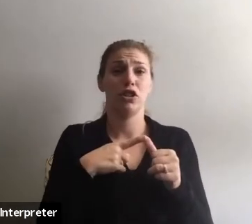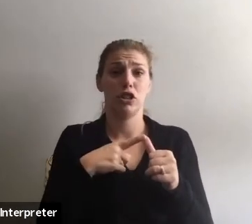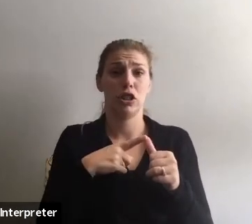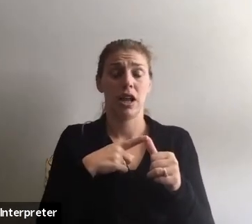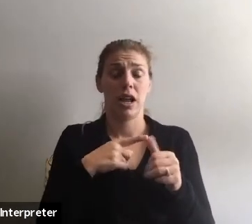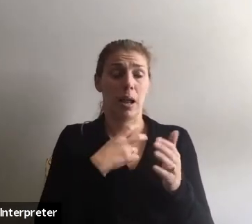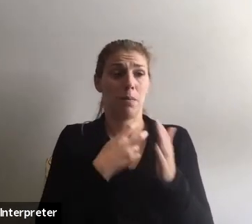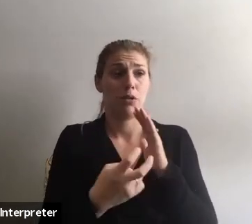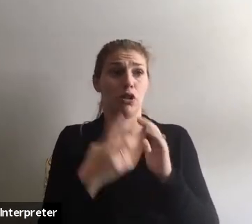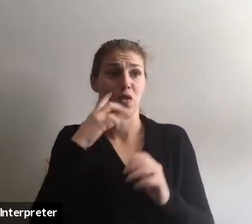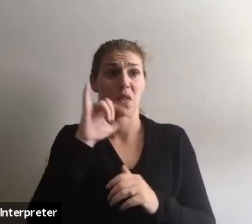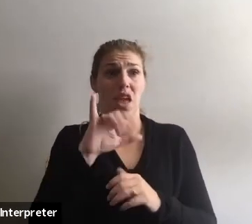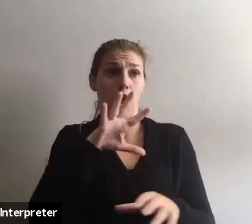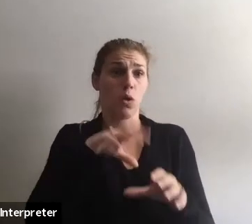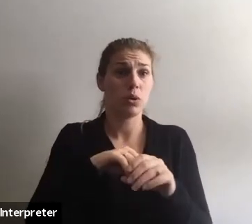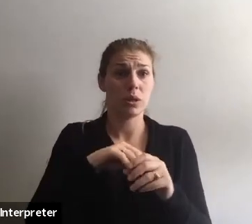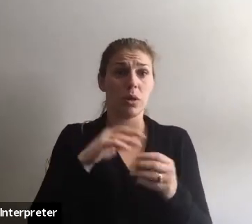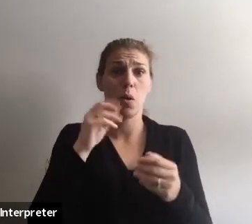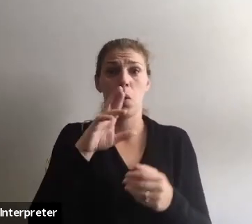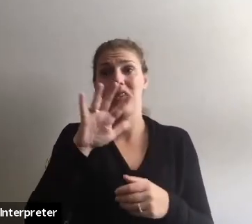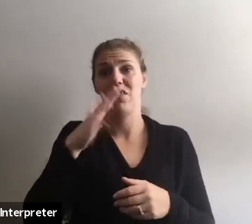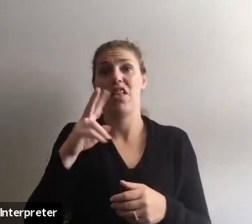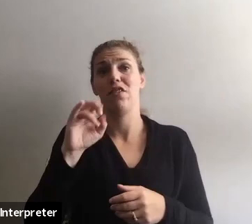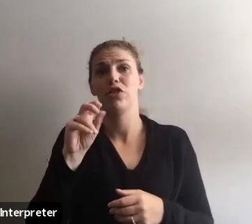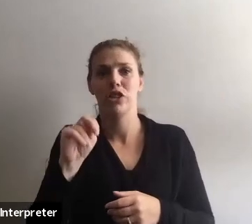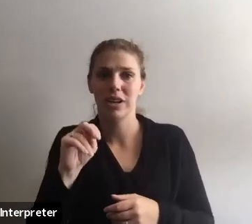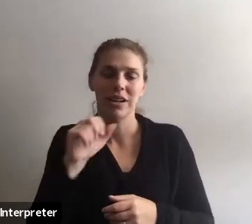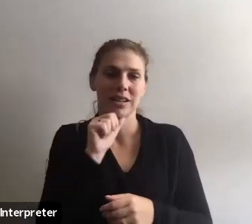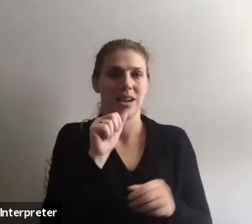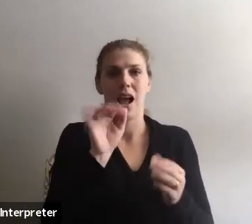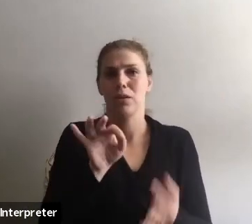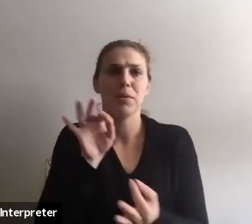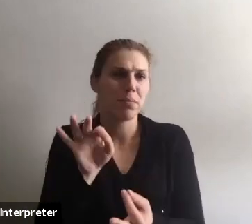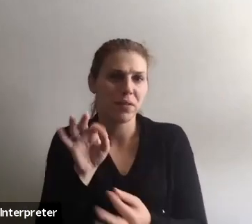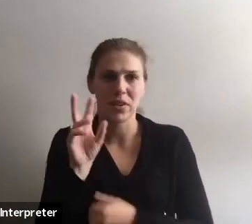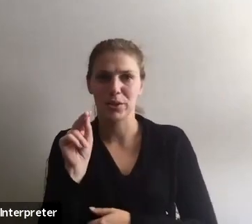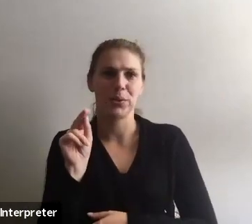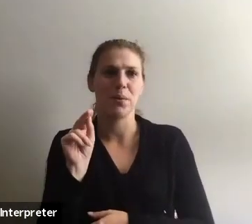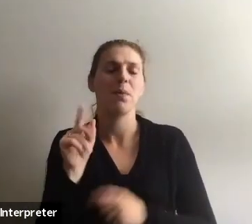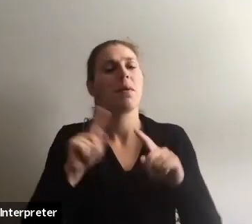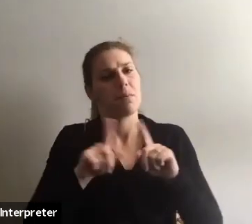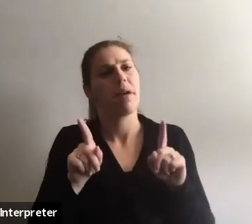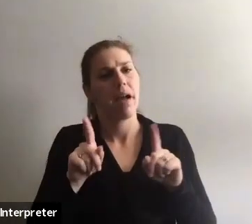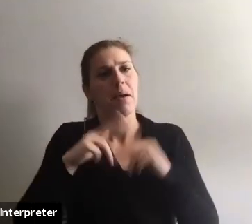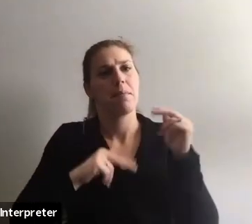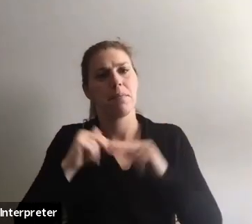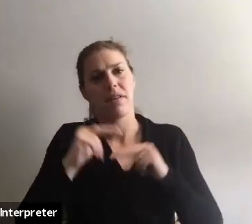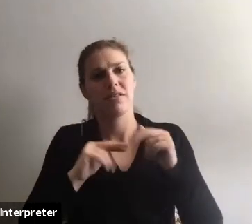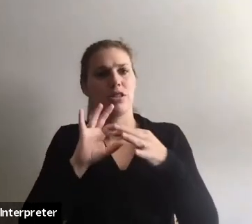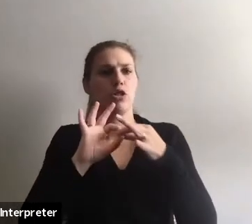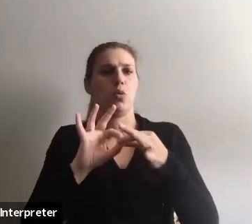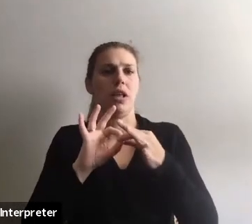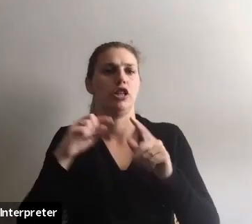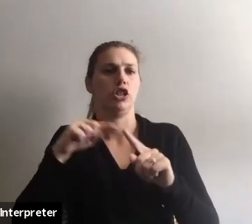inclusive program or maybe even your fifth version of that program is not going to be perfect. Um, but building up those relationships